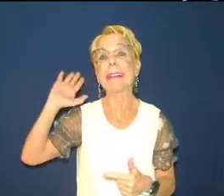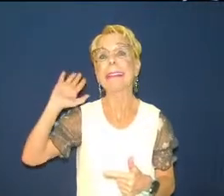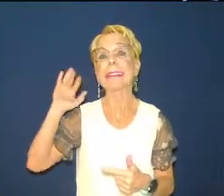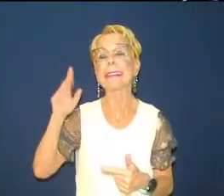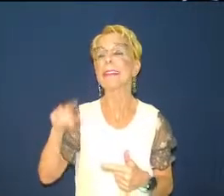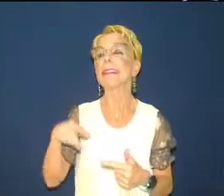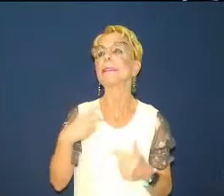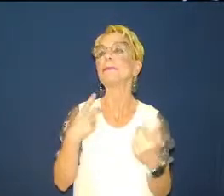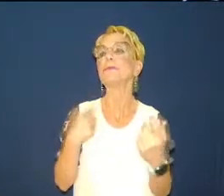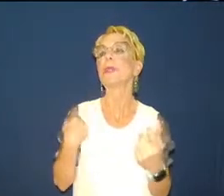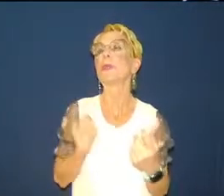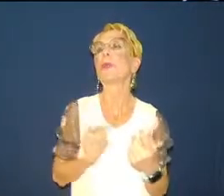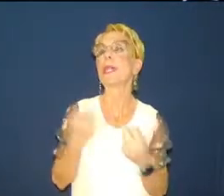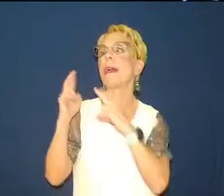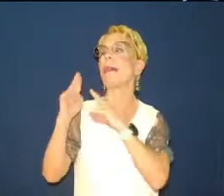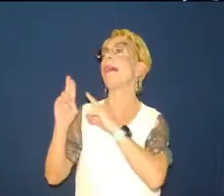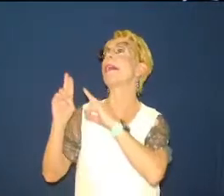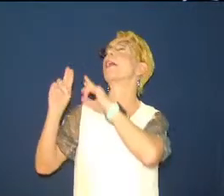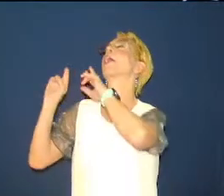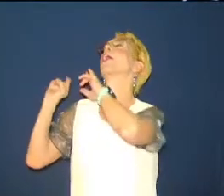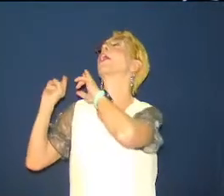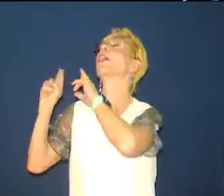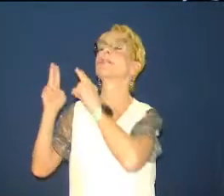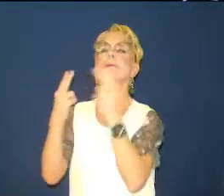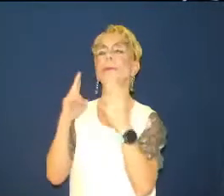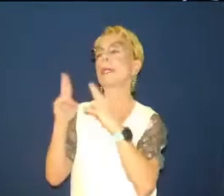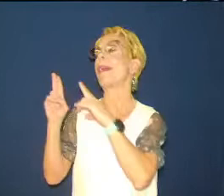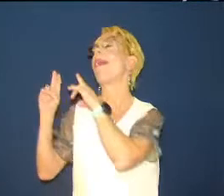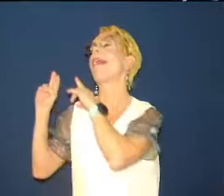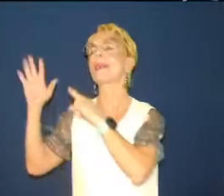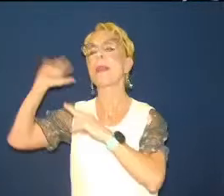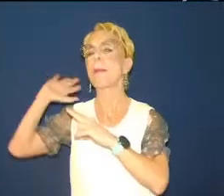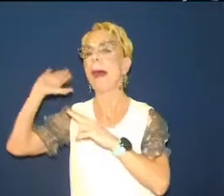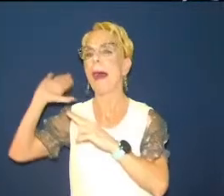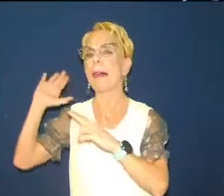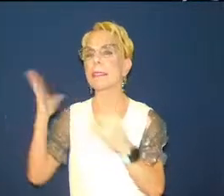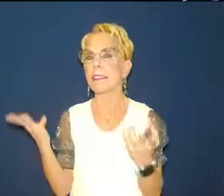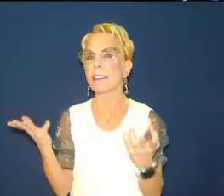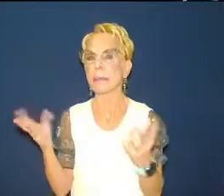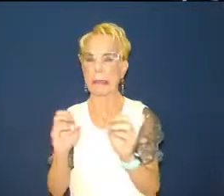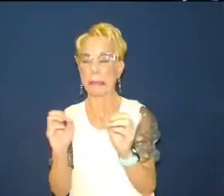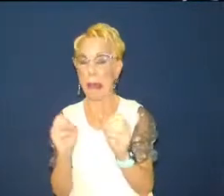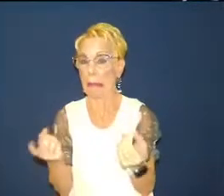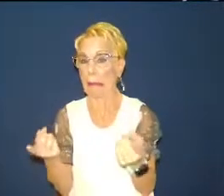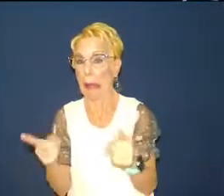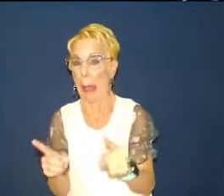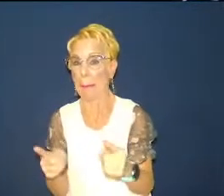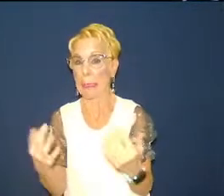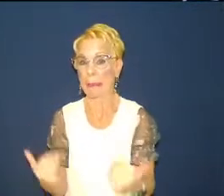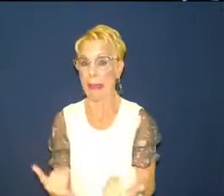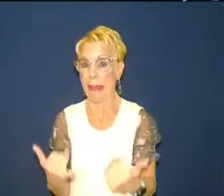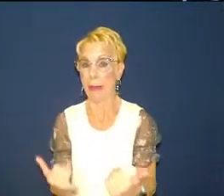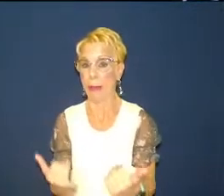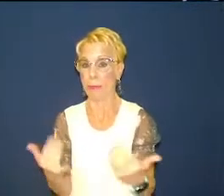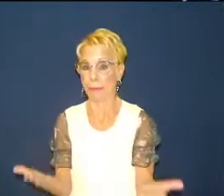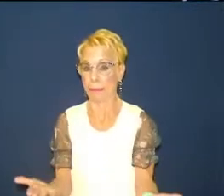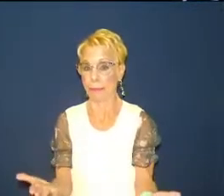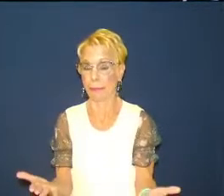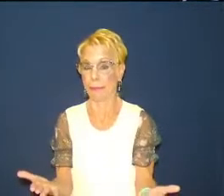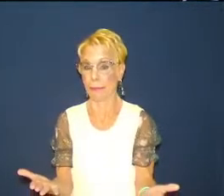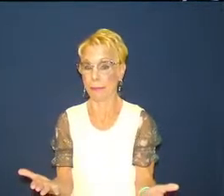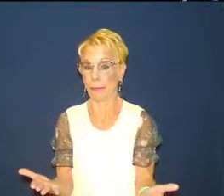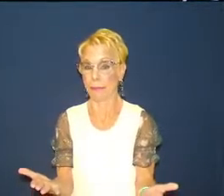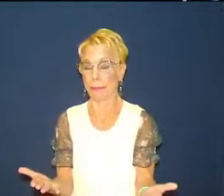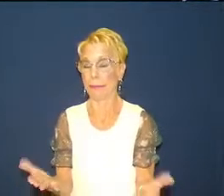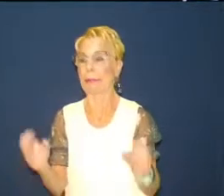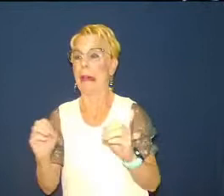we we remember all the great things of the past but we forget in reality this is 2022 and there are people out